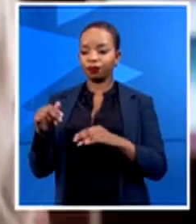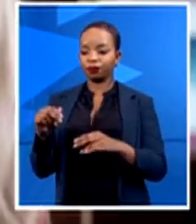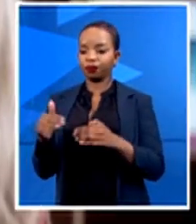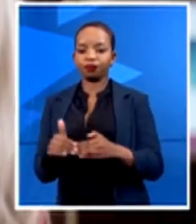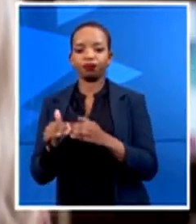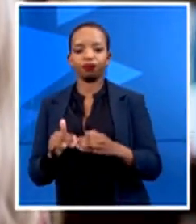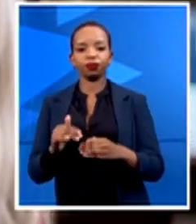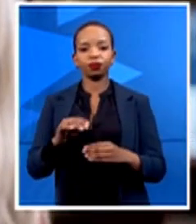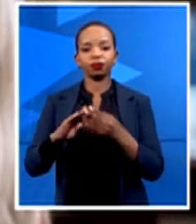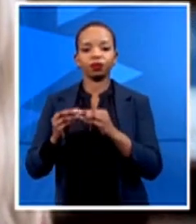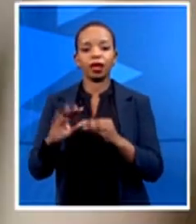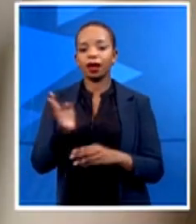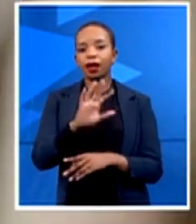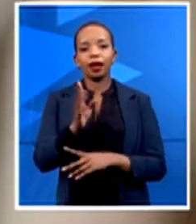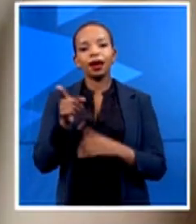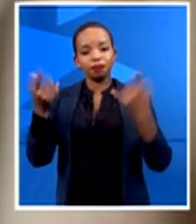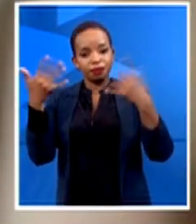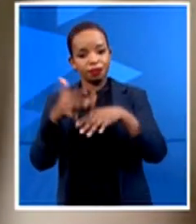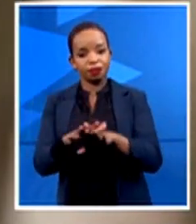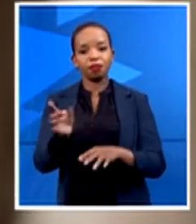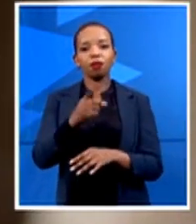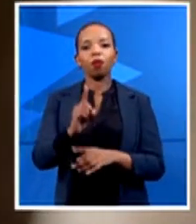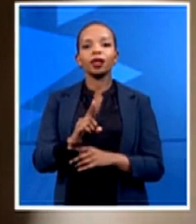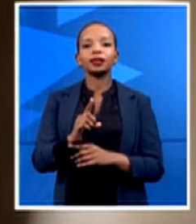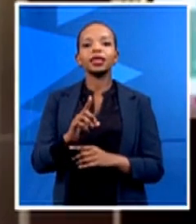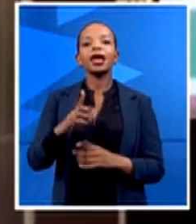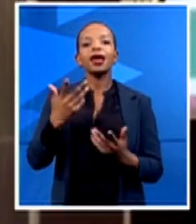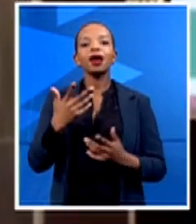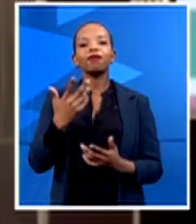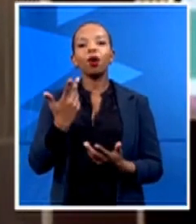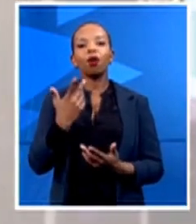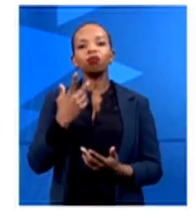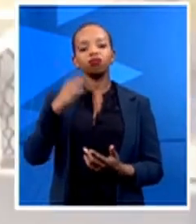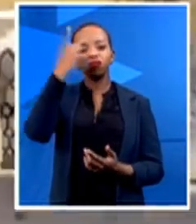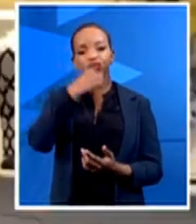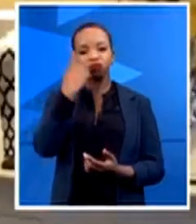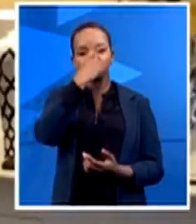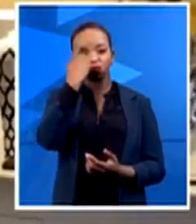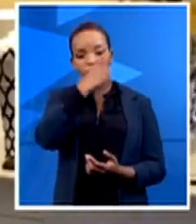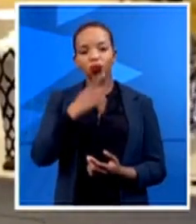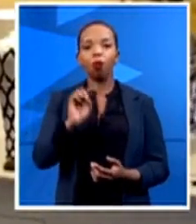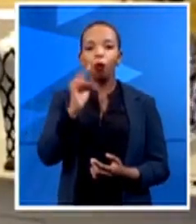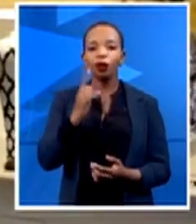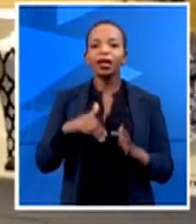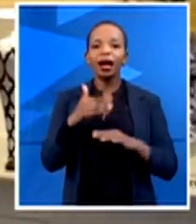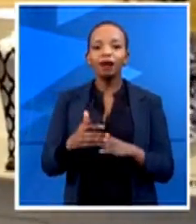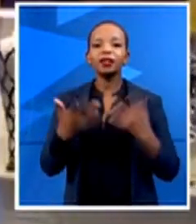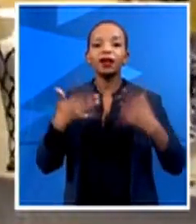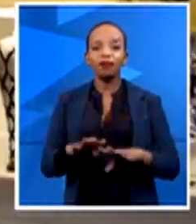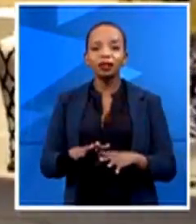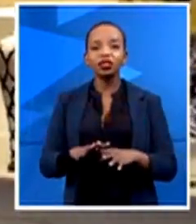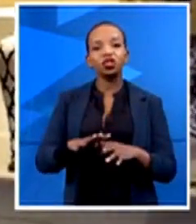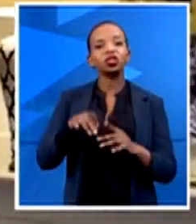integrates facial recognition. And only after it has verified your temperature, it has taken